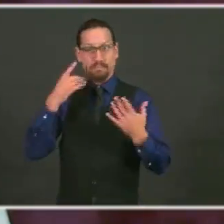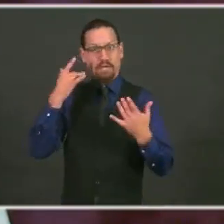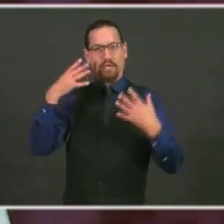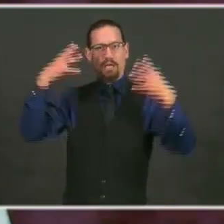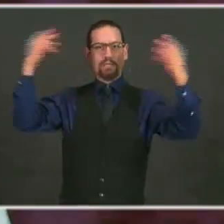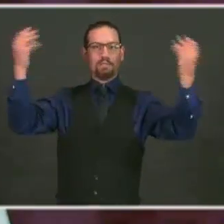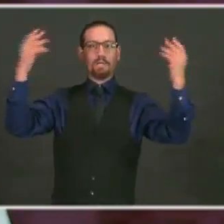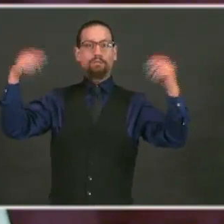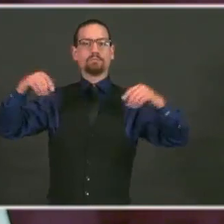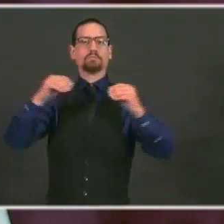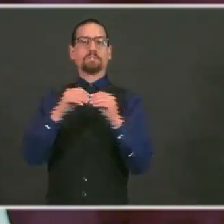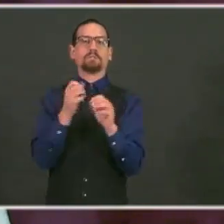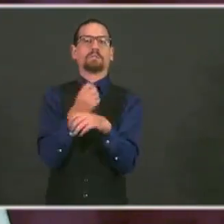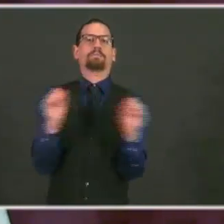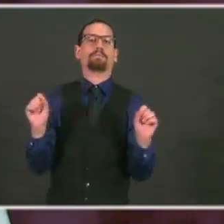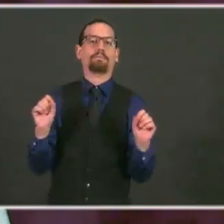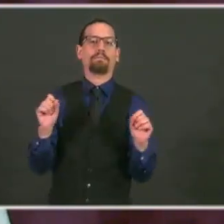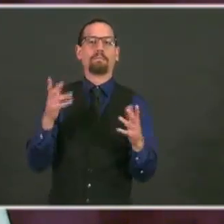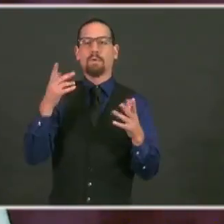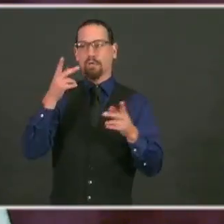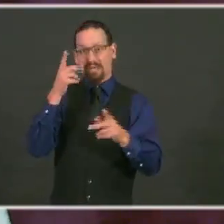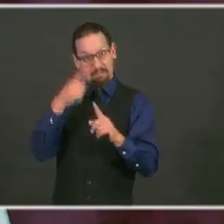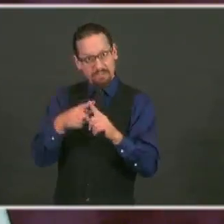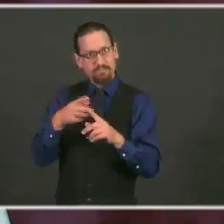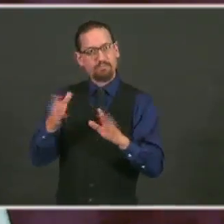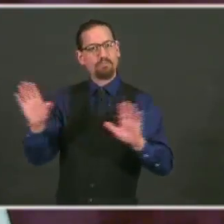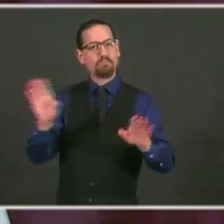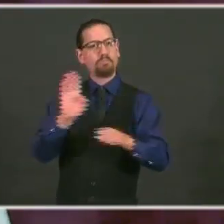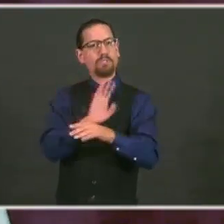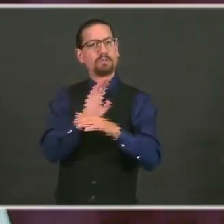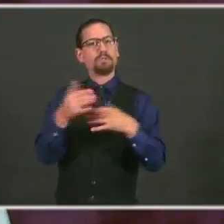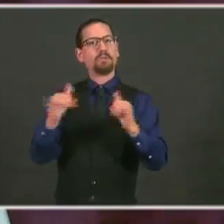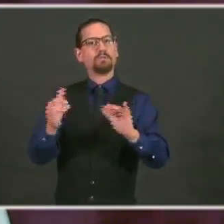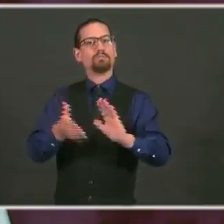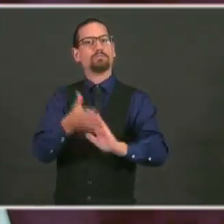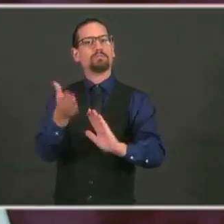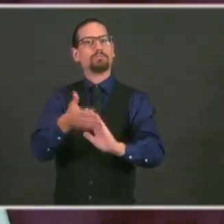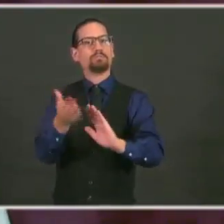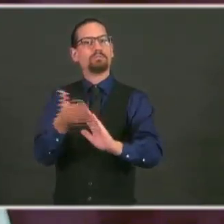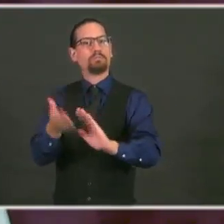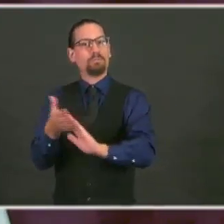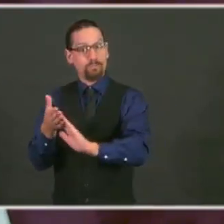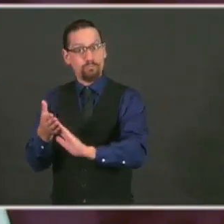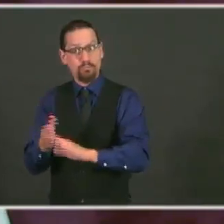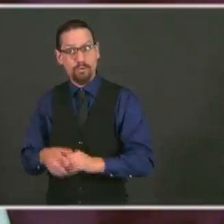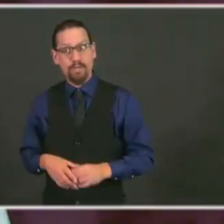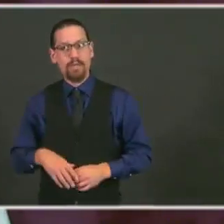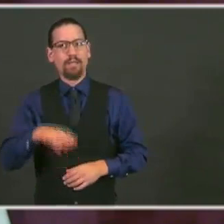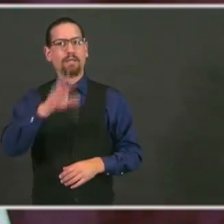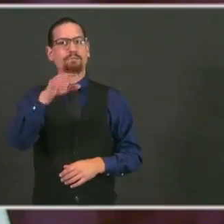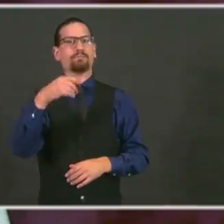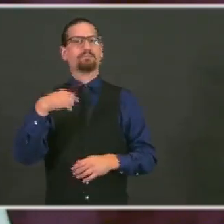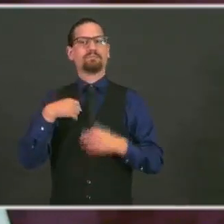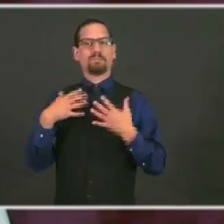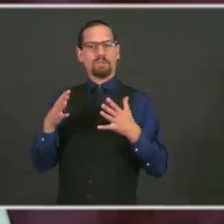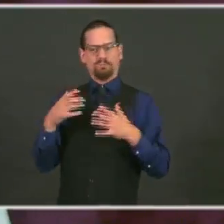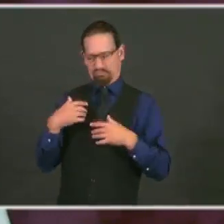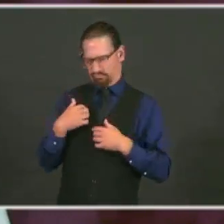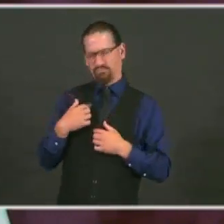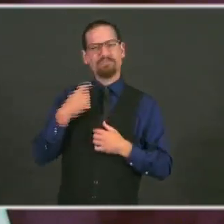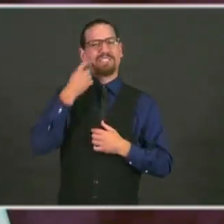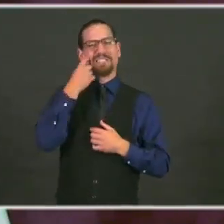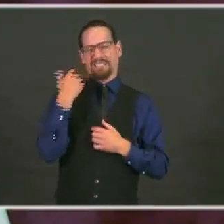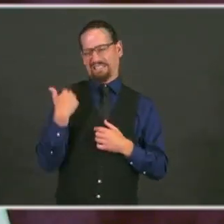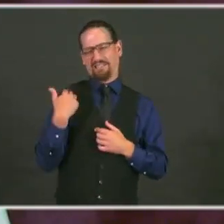continue to operate outdoors. In fact, this week, I have the chance to meet three pretty incredible women